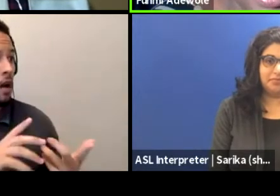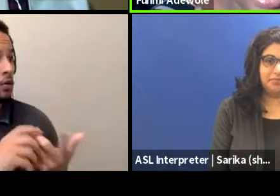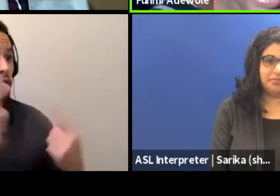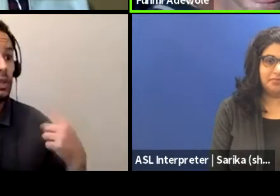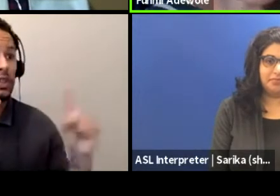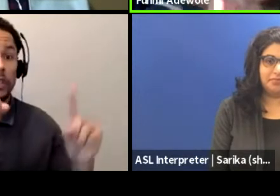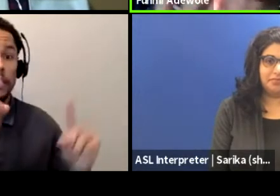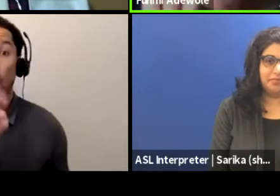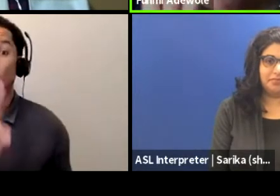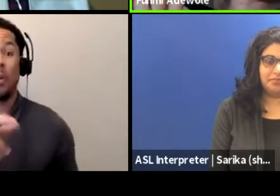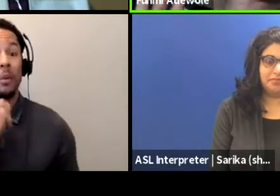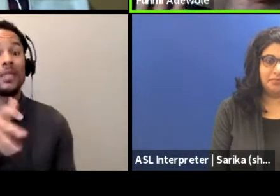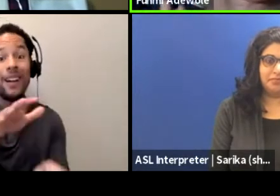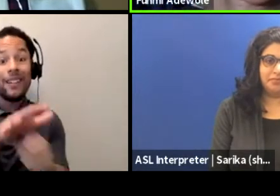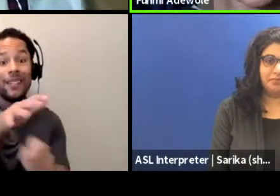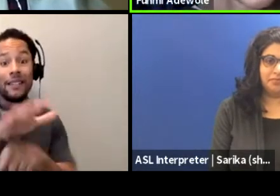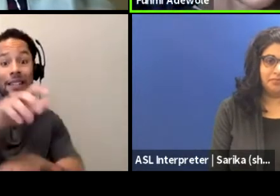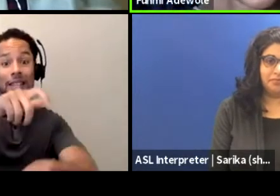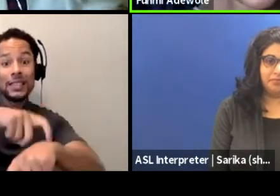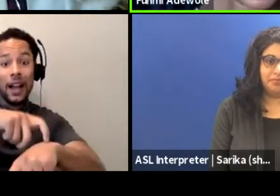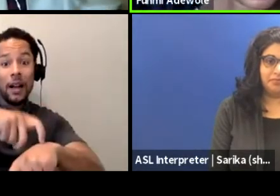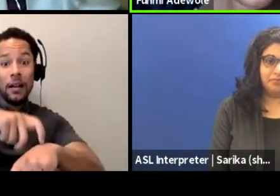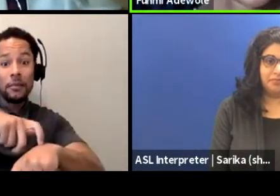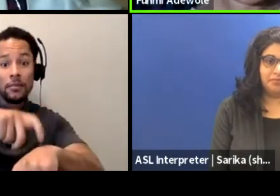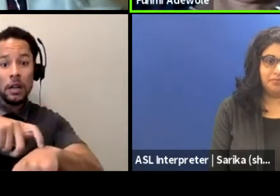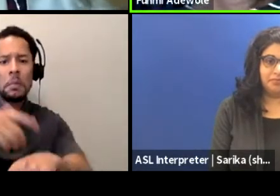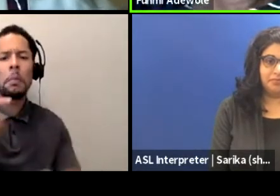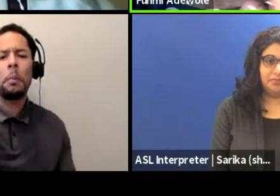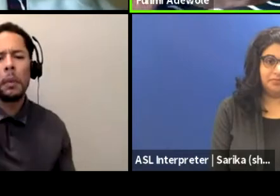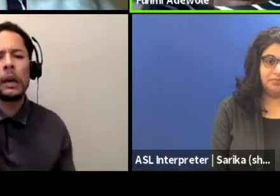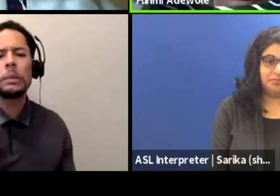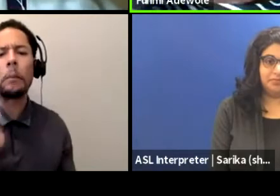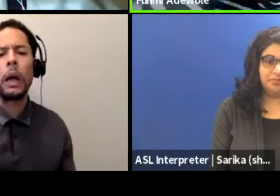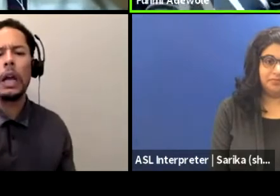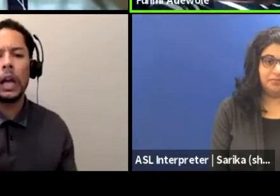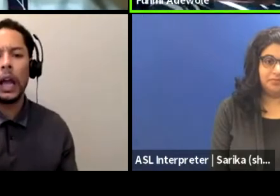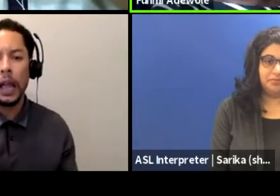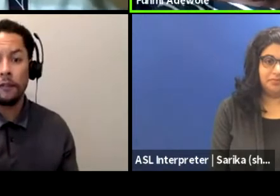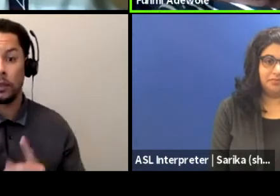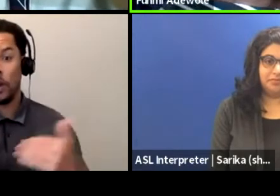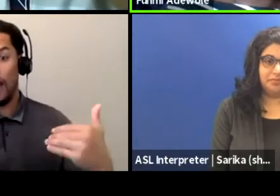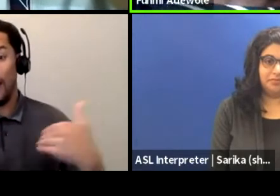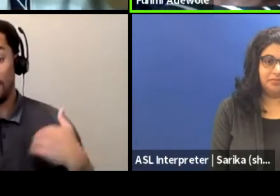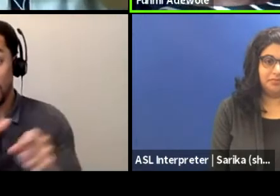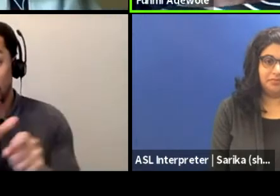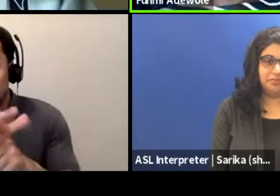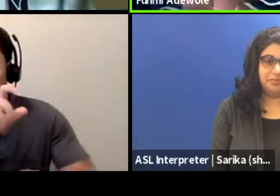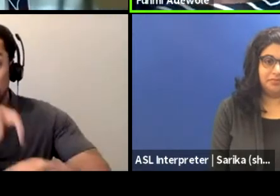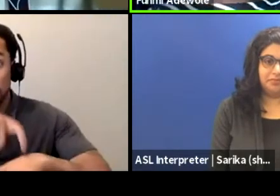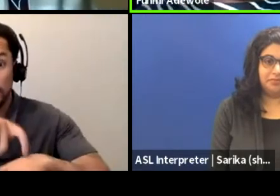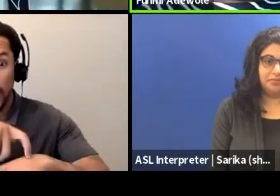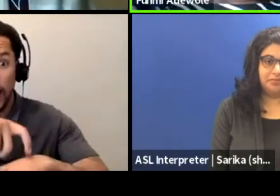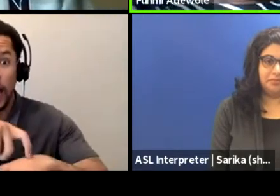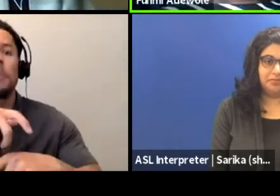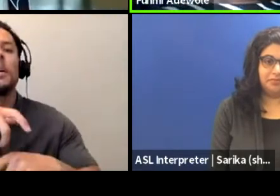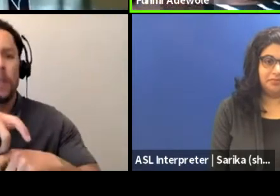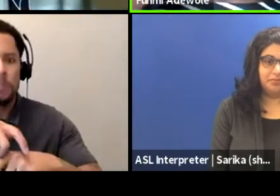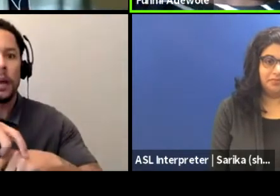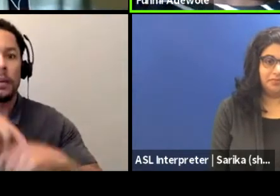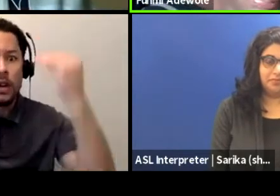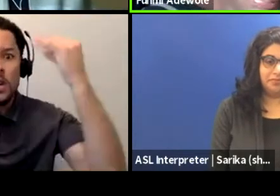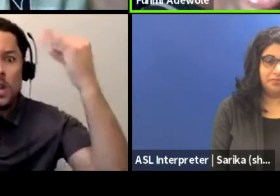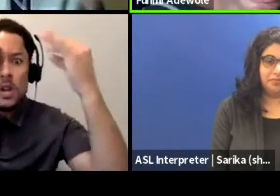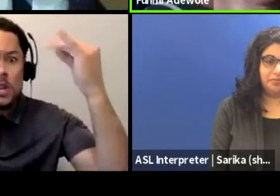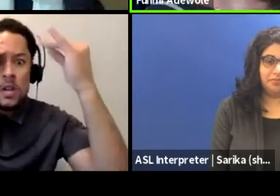they might be able to step out of the process. Let's take off the hat of artistic director, put on the hat of movement